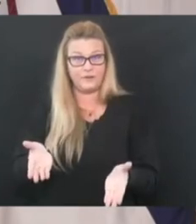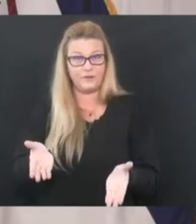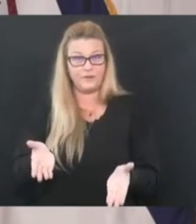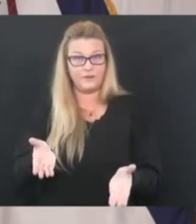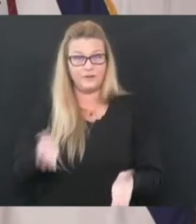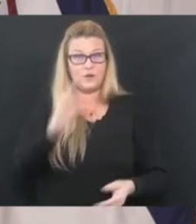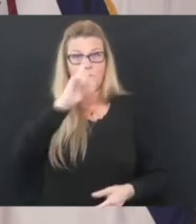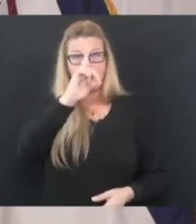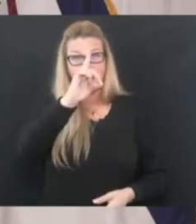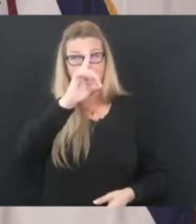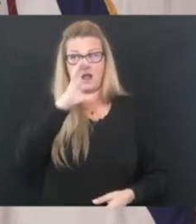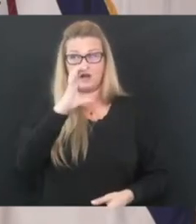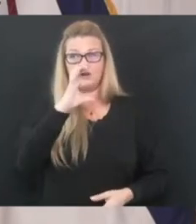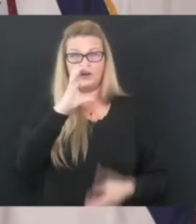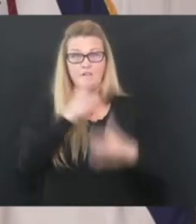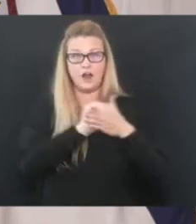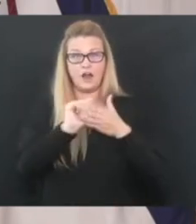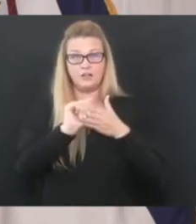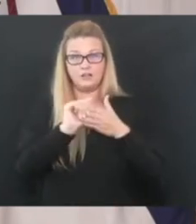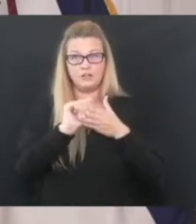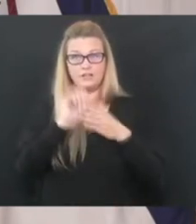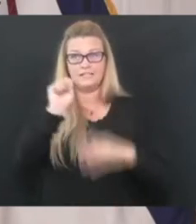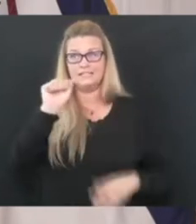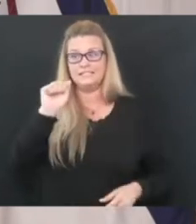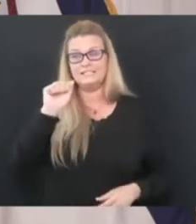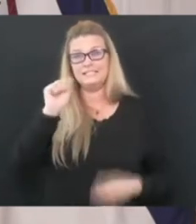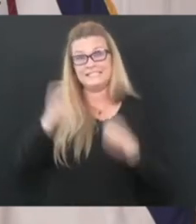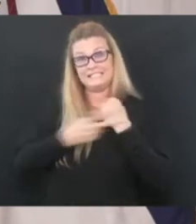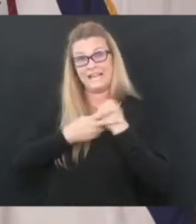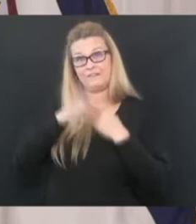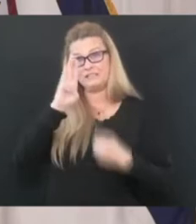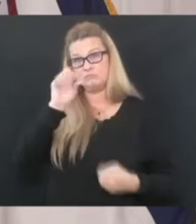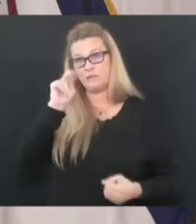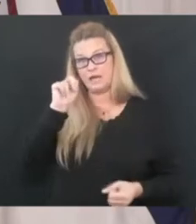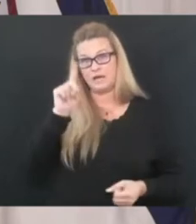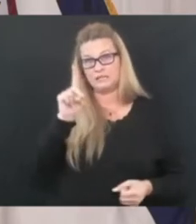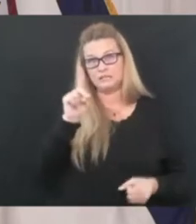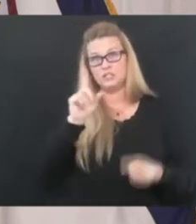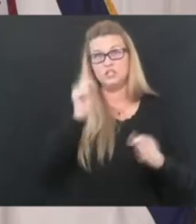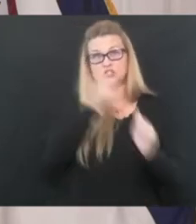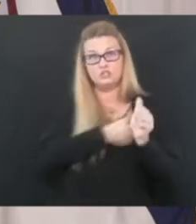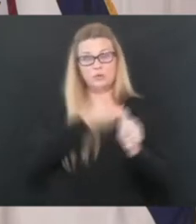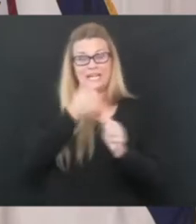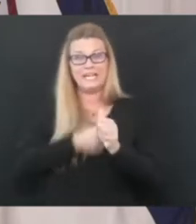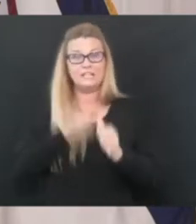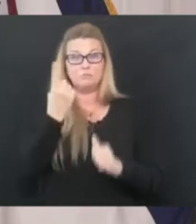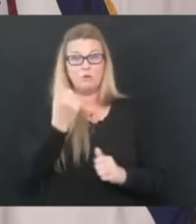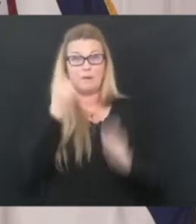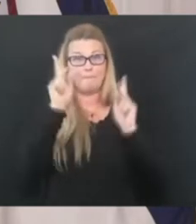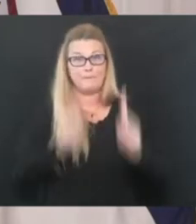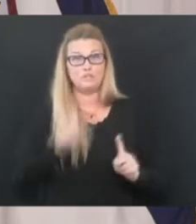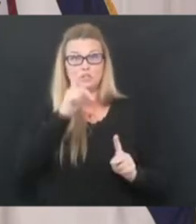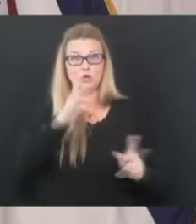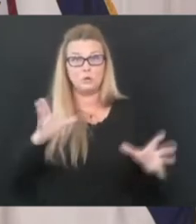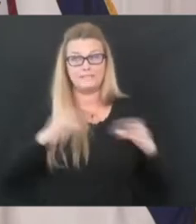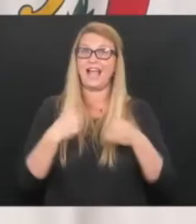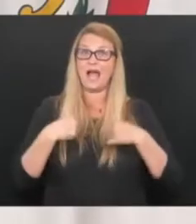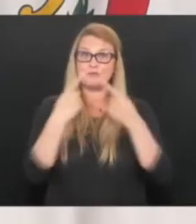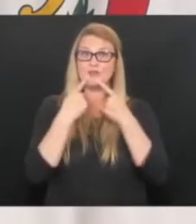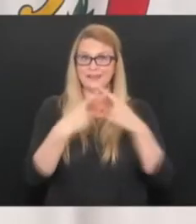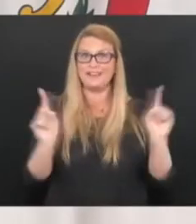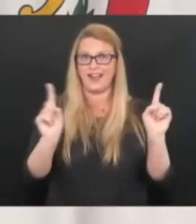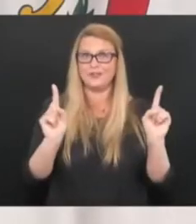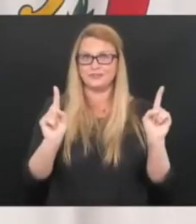$100 savings bond to every single one that steps up and takes their vaccines.